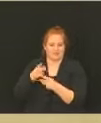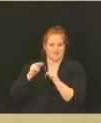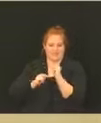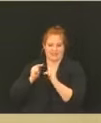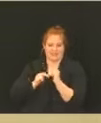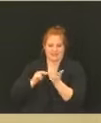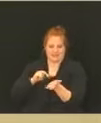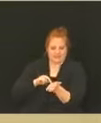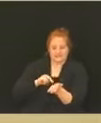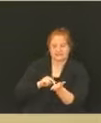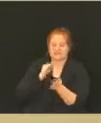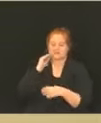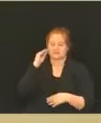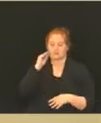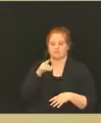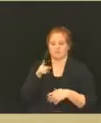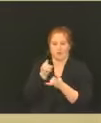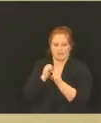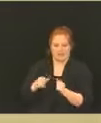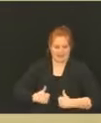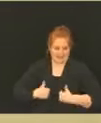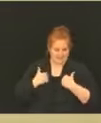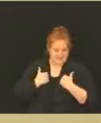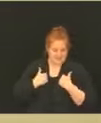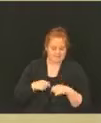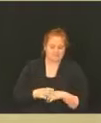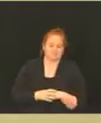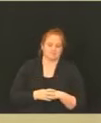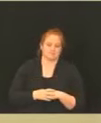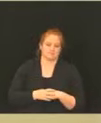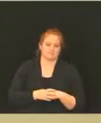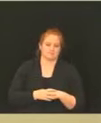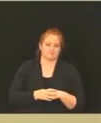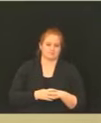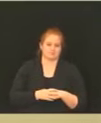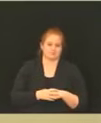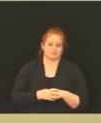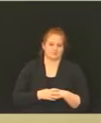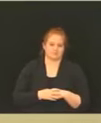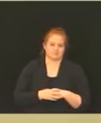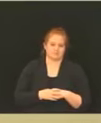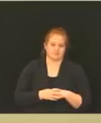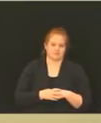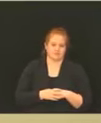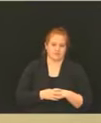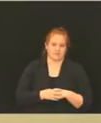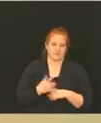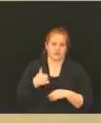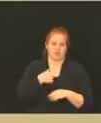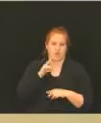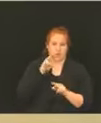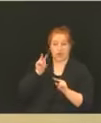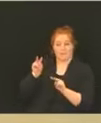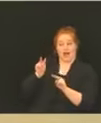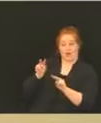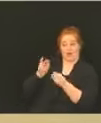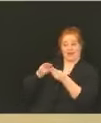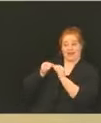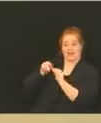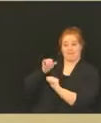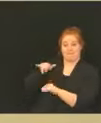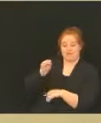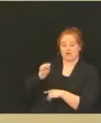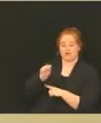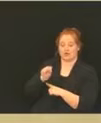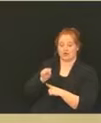affiliated independent living. And we are monitoring the numbers. Both of